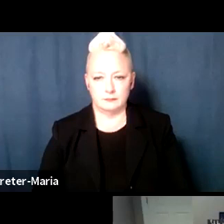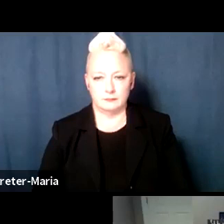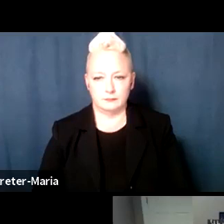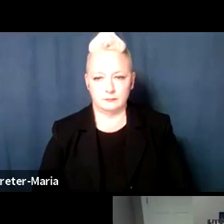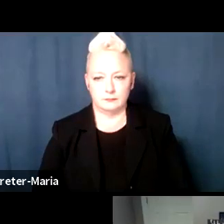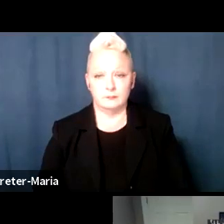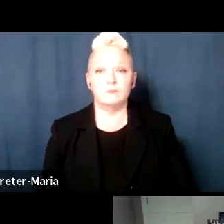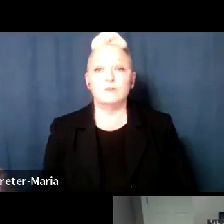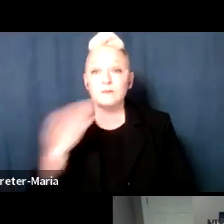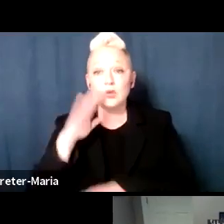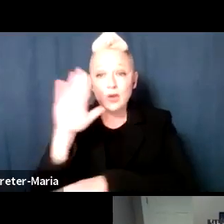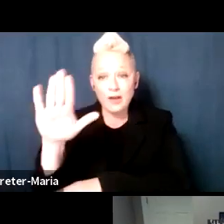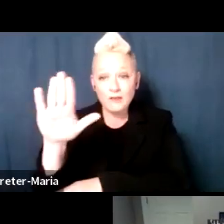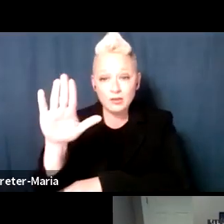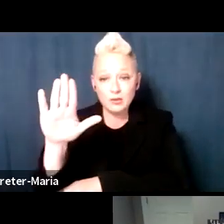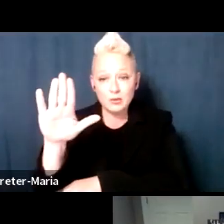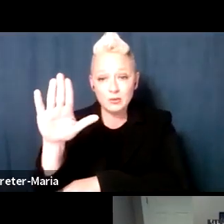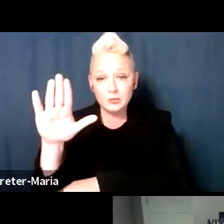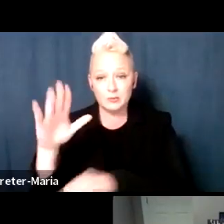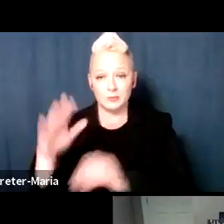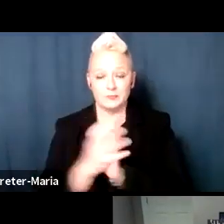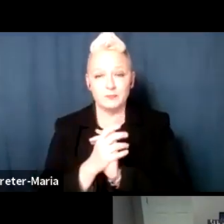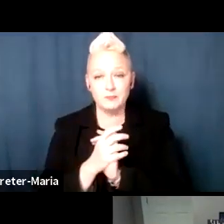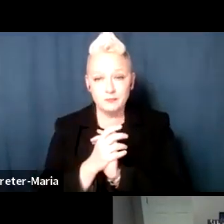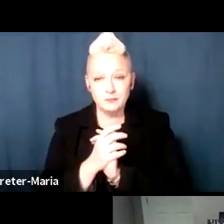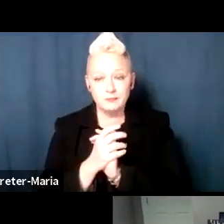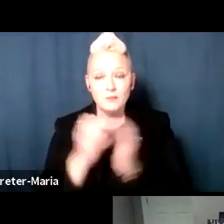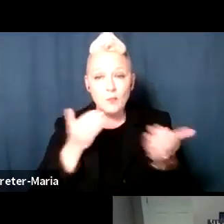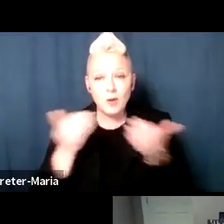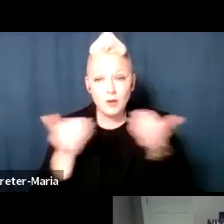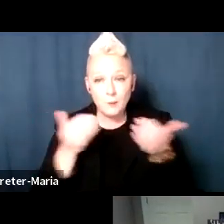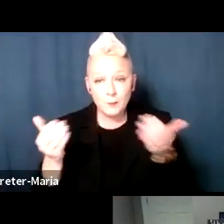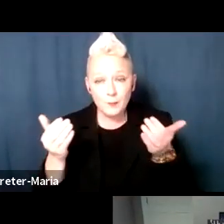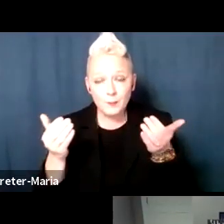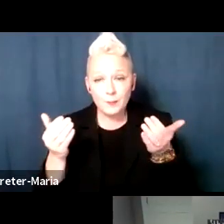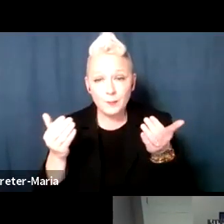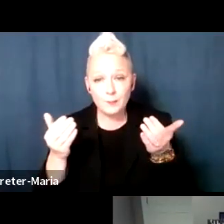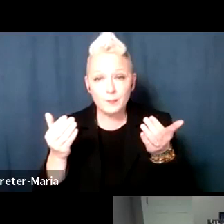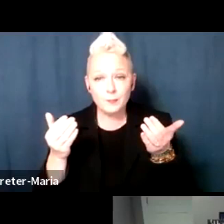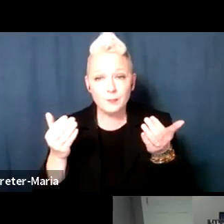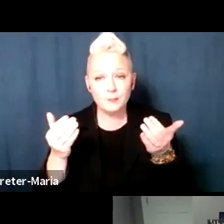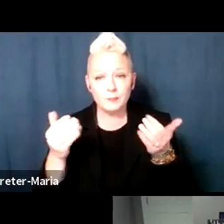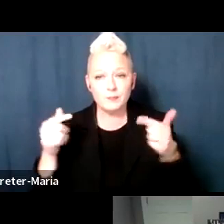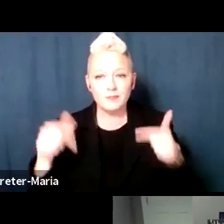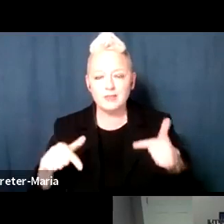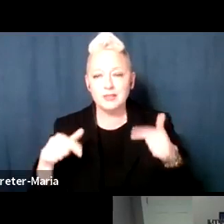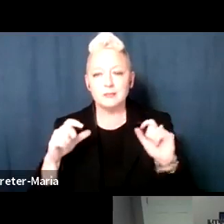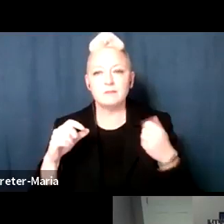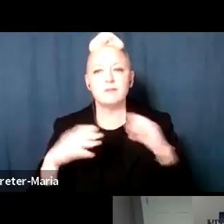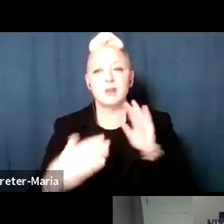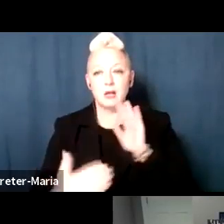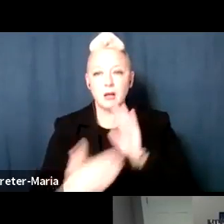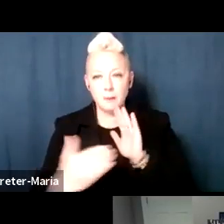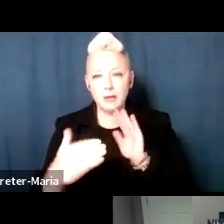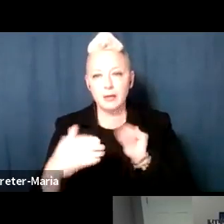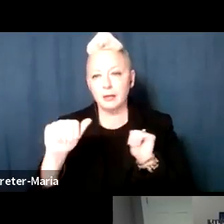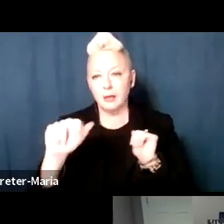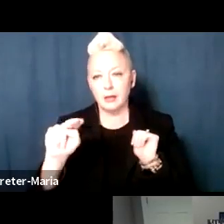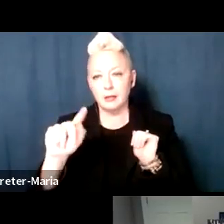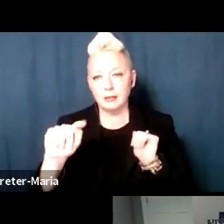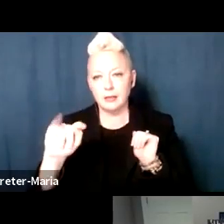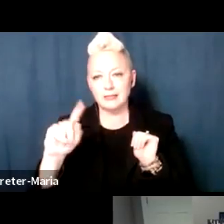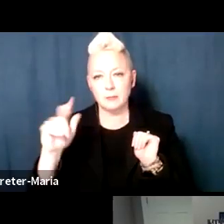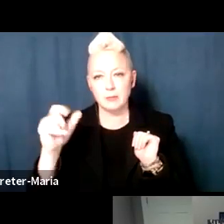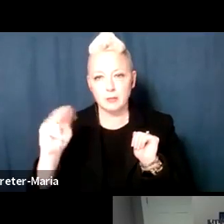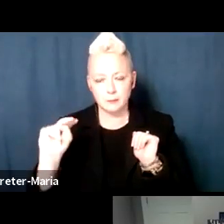Good afternoon, and welcome to this Combating Anti-Semitism program